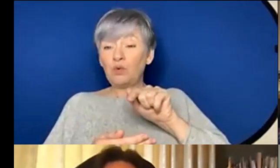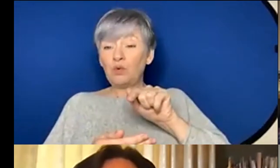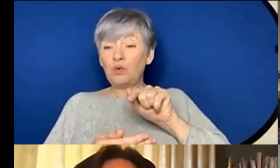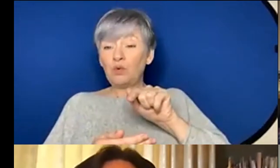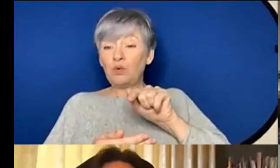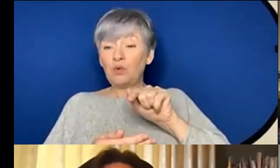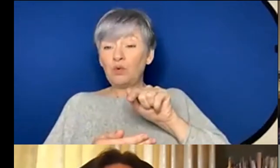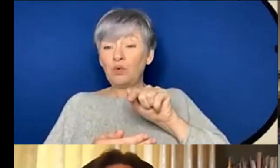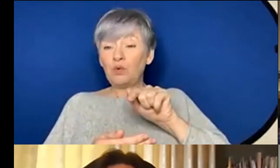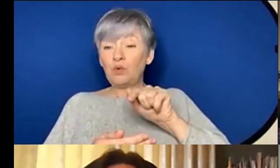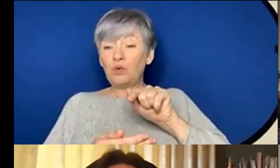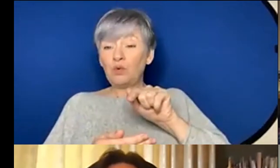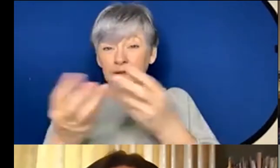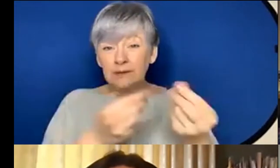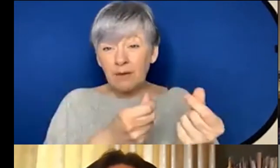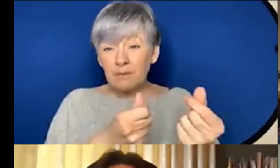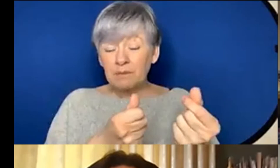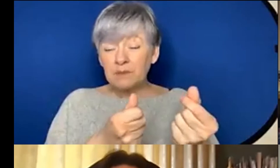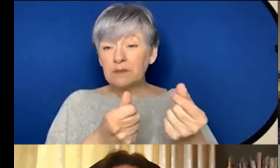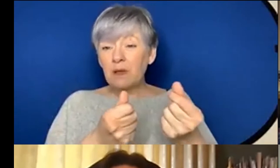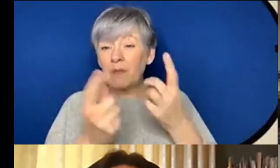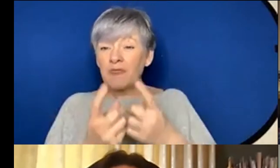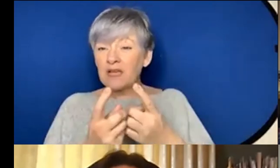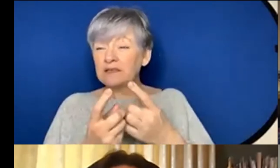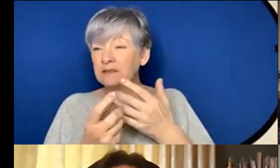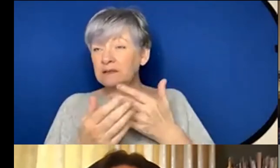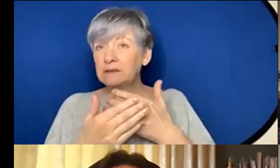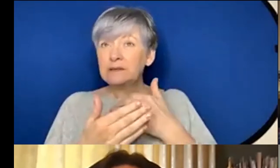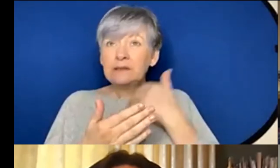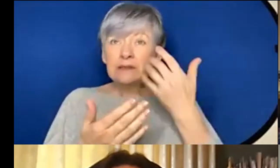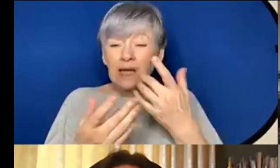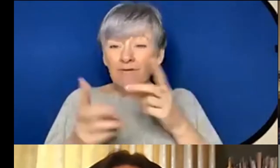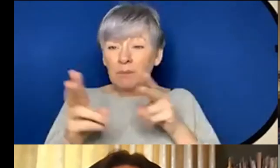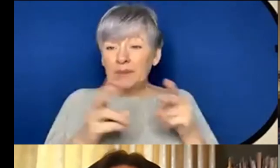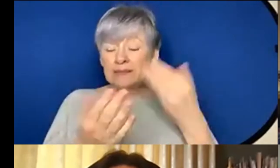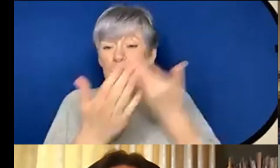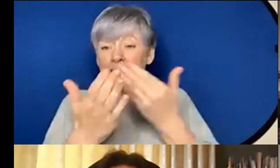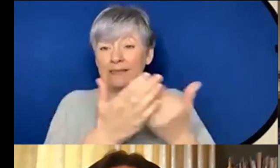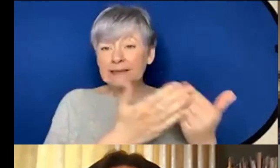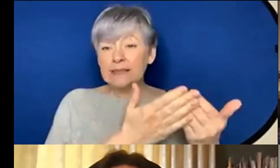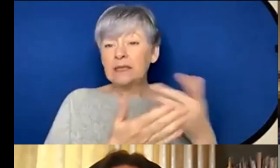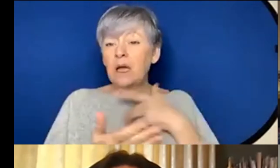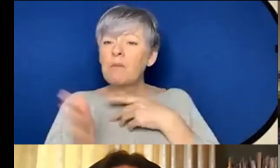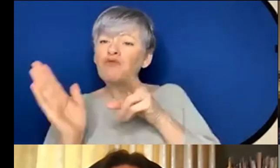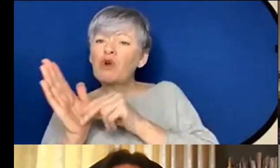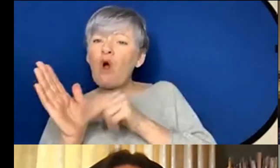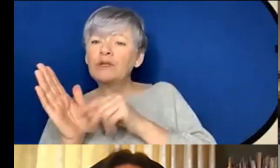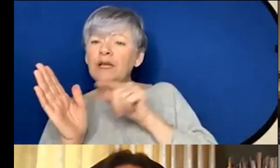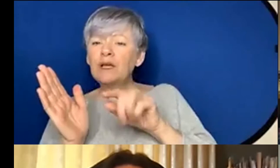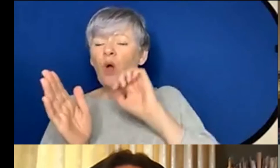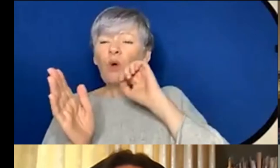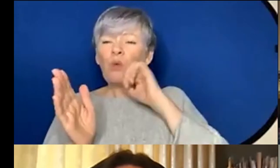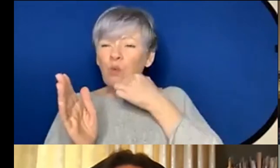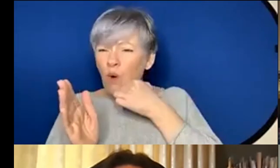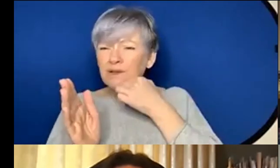sort of recording of like every piece submitted and I mean recording it um wasn't really the